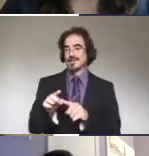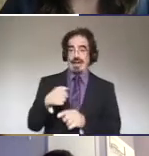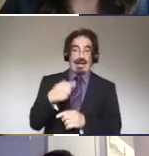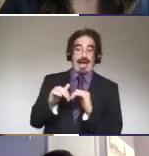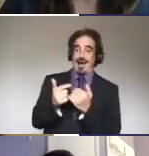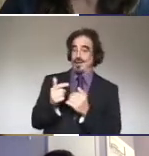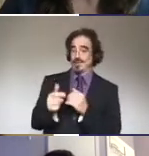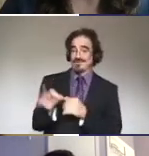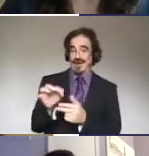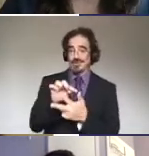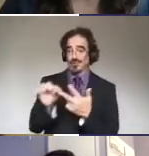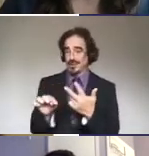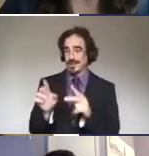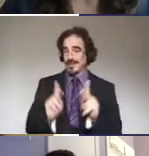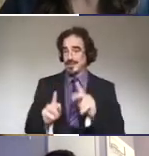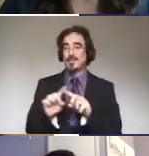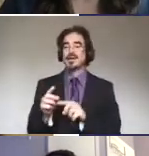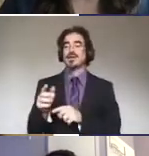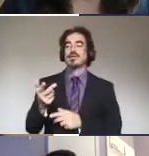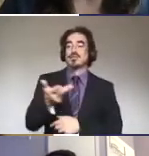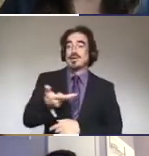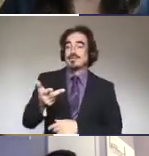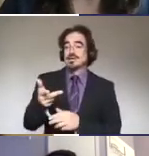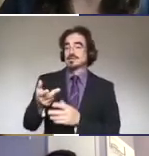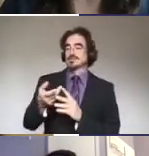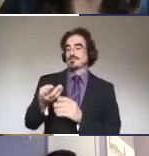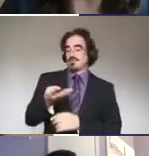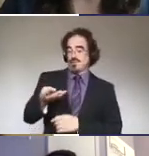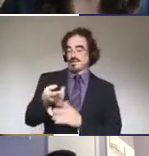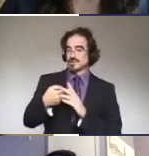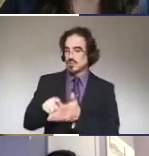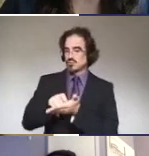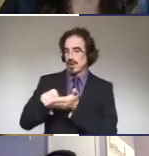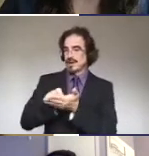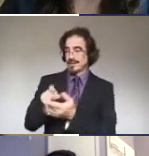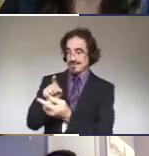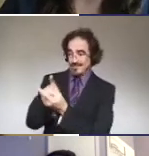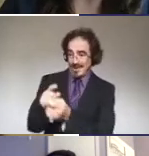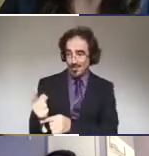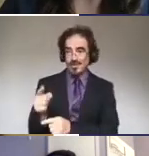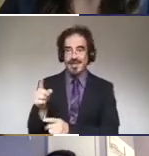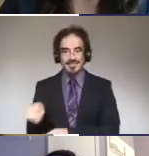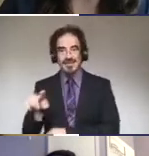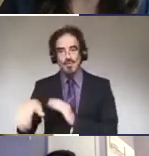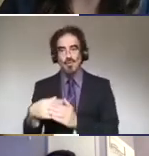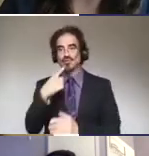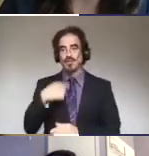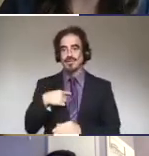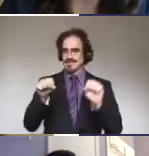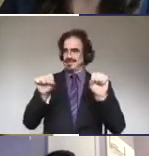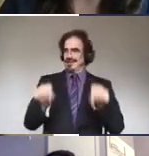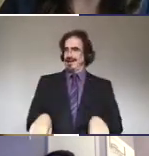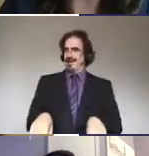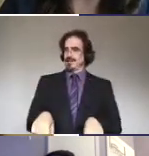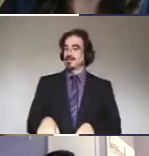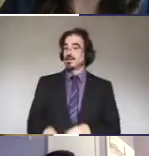said, you can do it. Even met one of them. And one of them actually, two of them actually ended up working